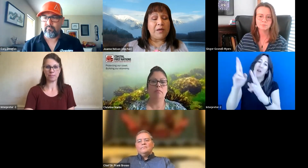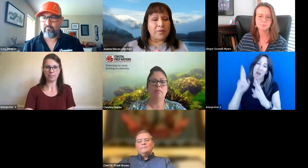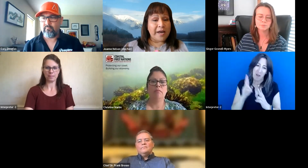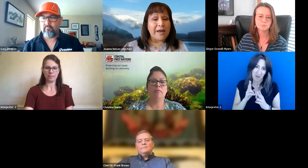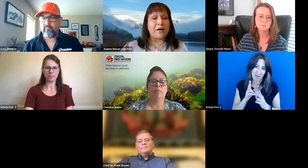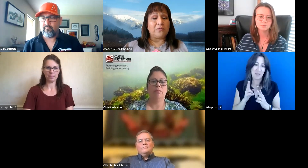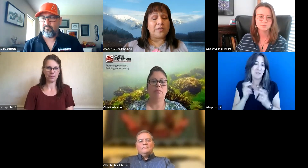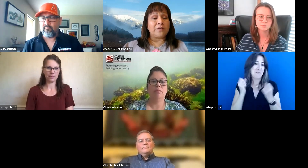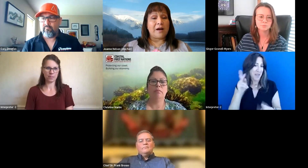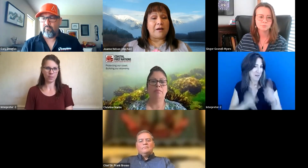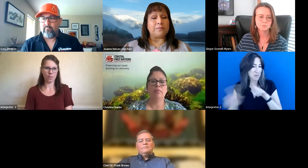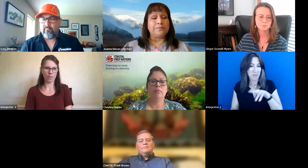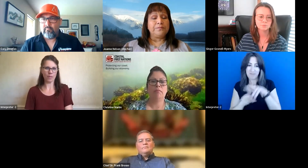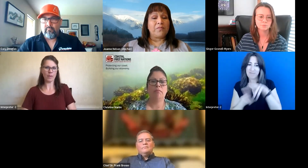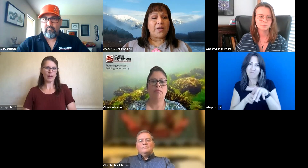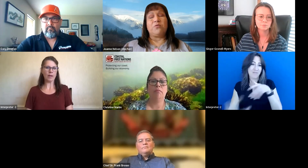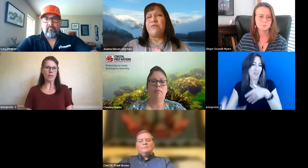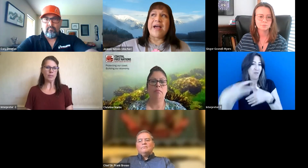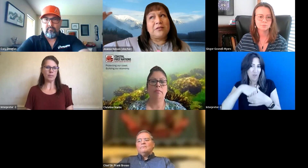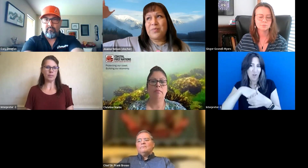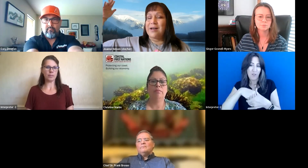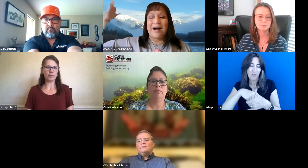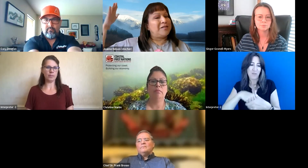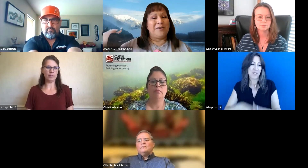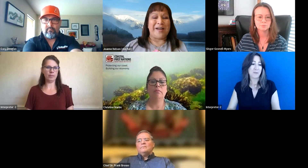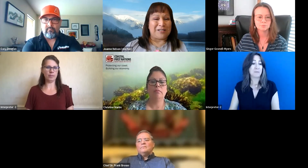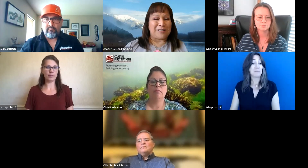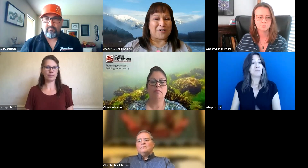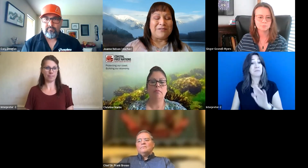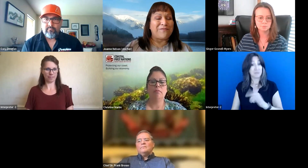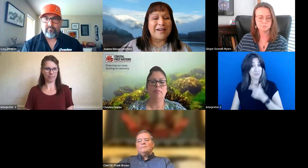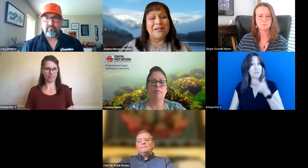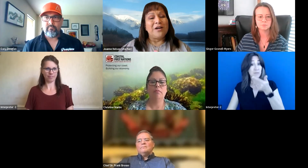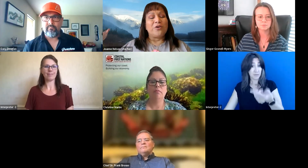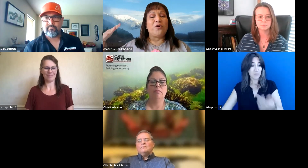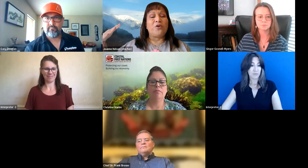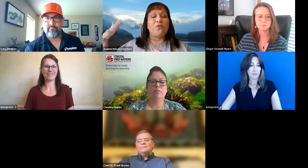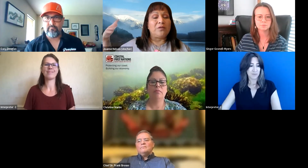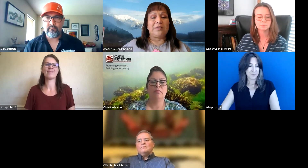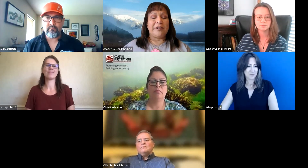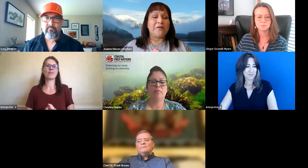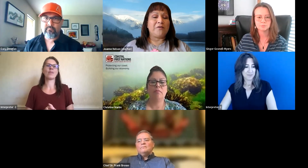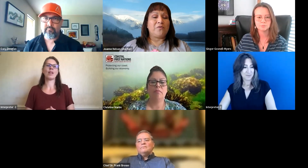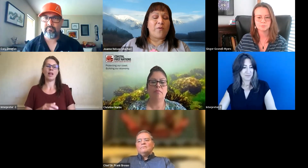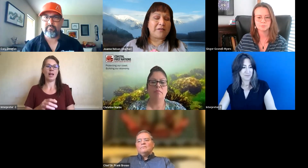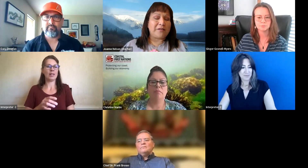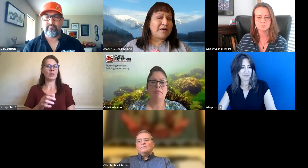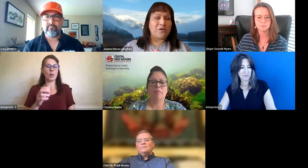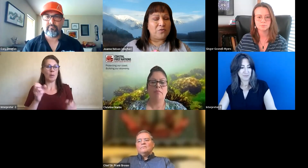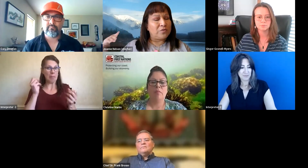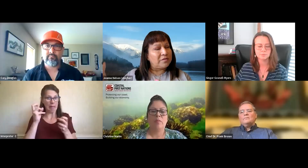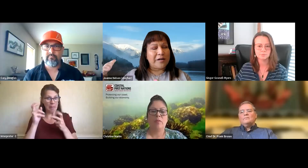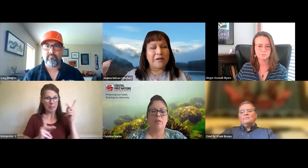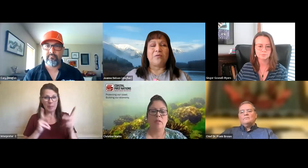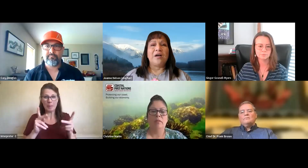so many people came out, you know, with fans beside them and trying to find cool, you know, weather